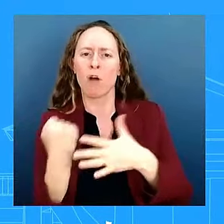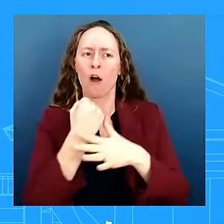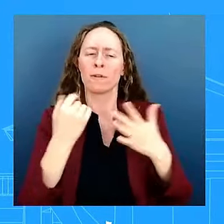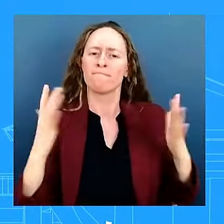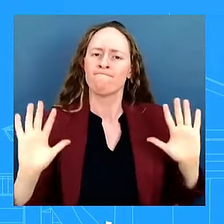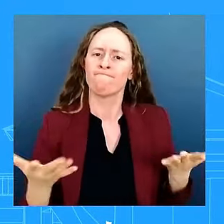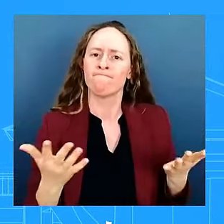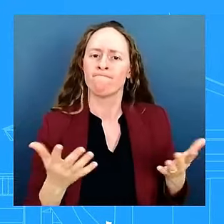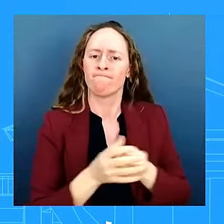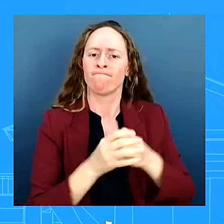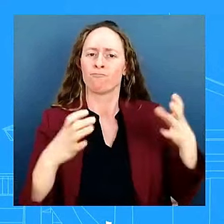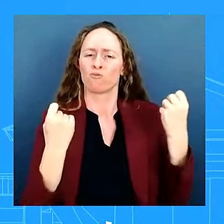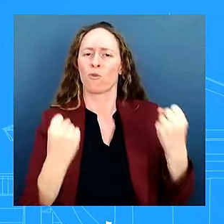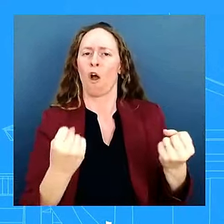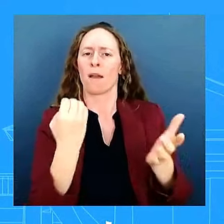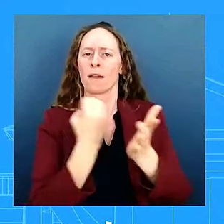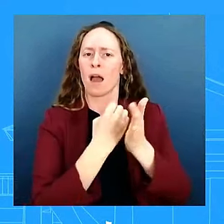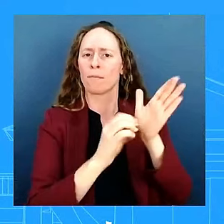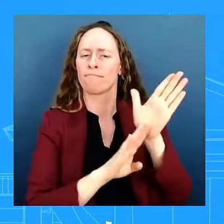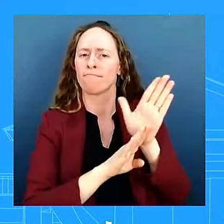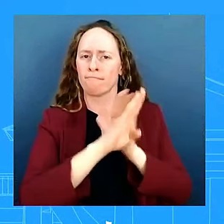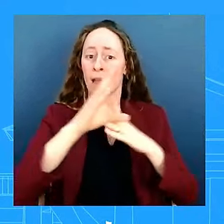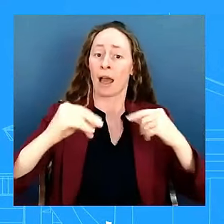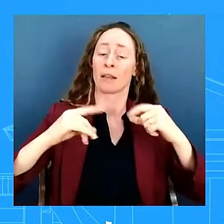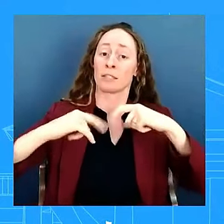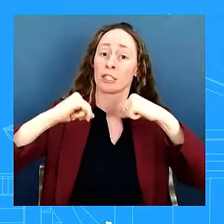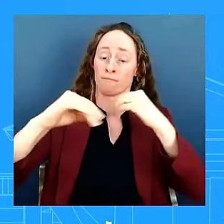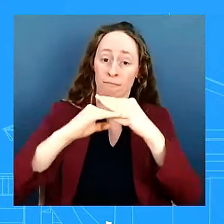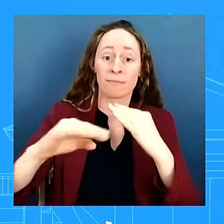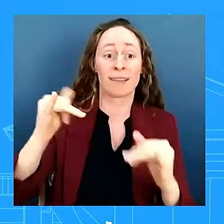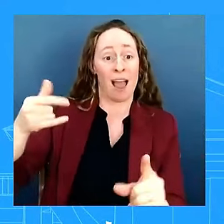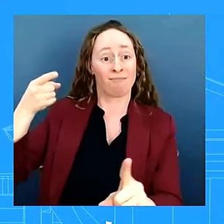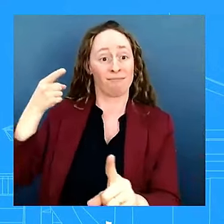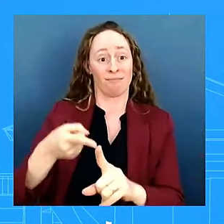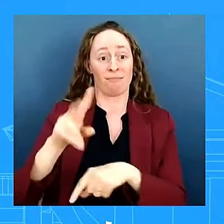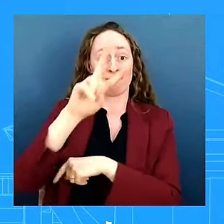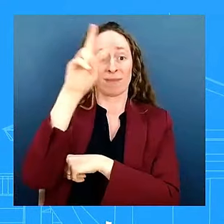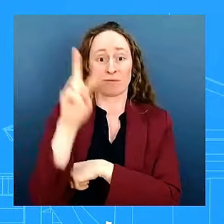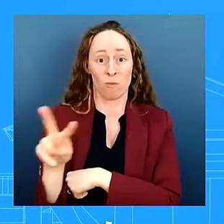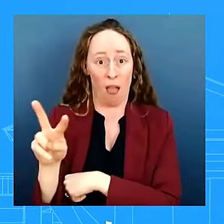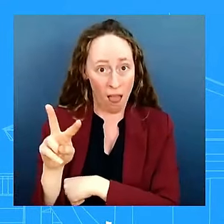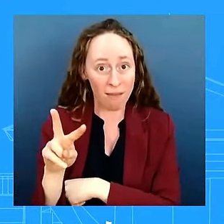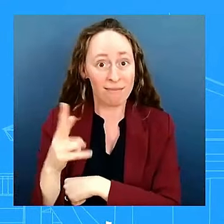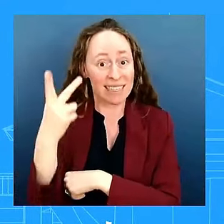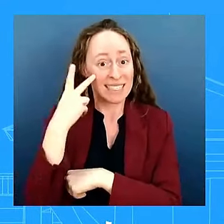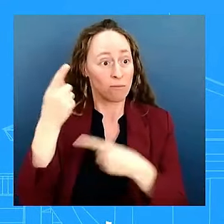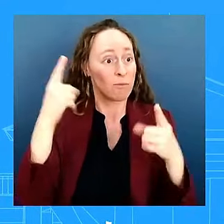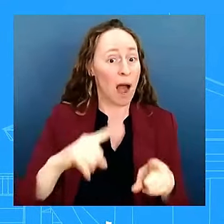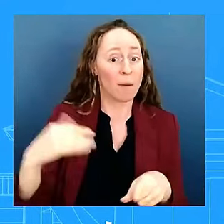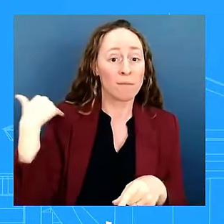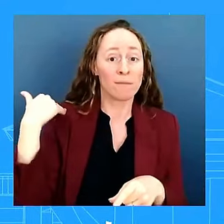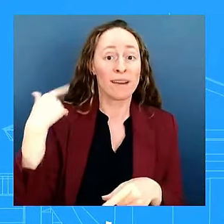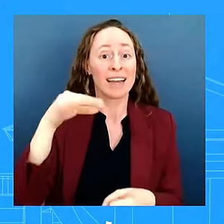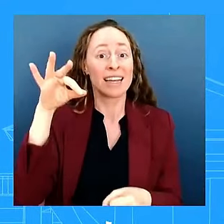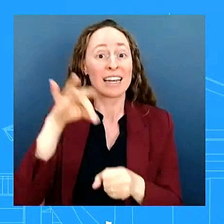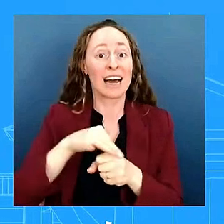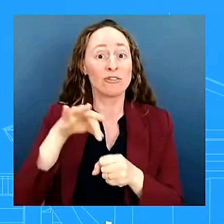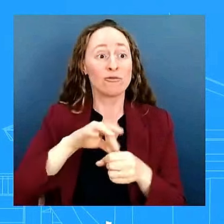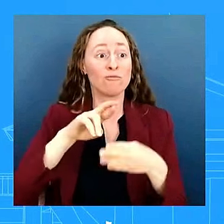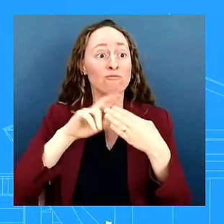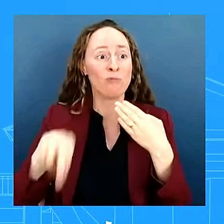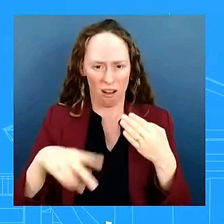no exception and the blatant electoral fraud following the july 28 presidential elections must continue to be condemned